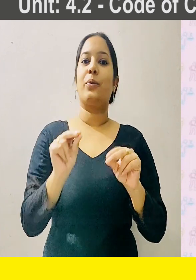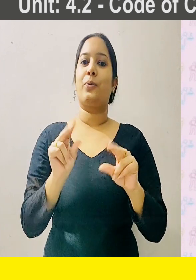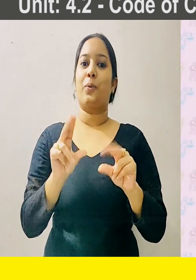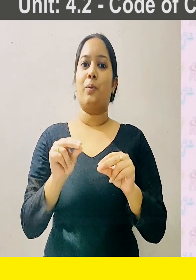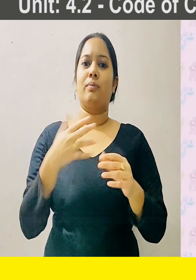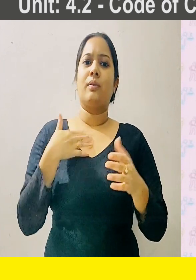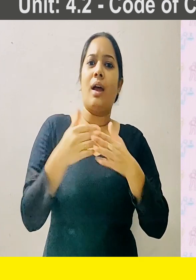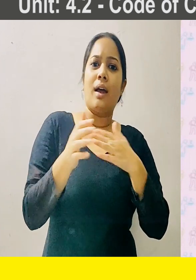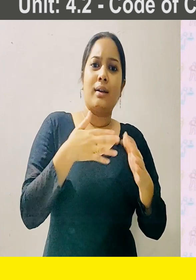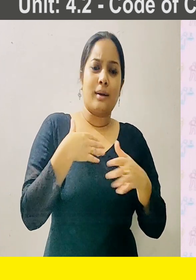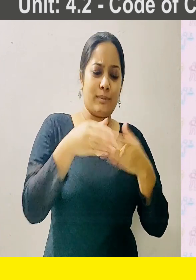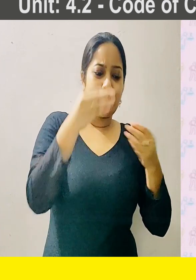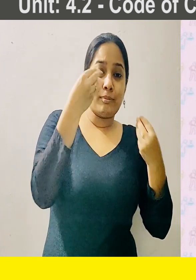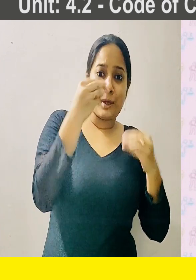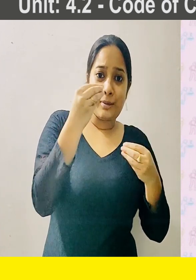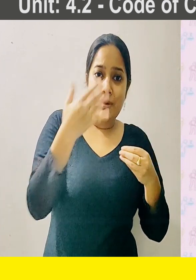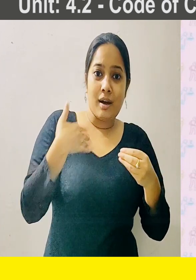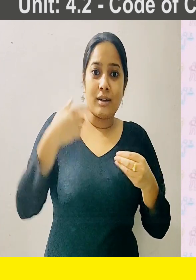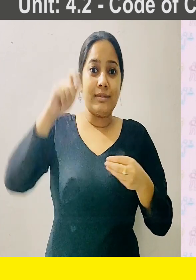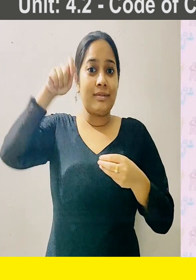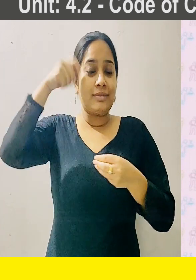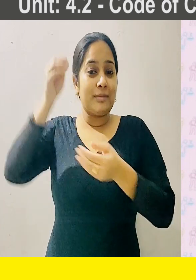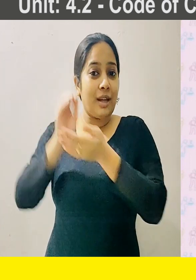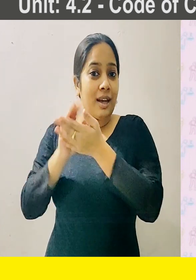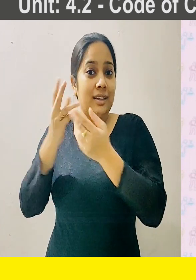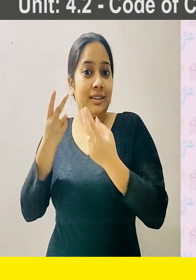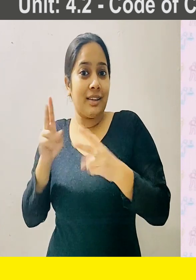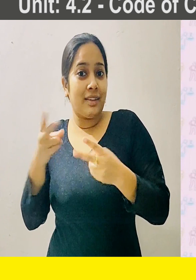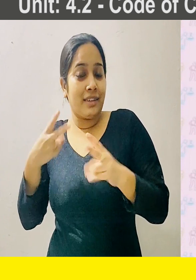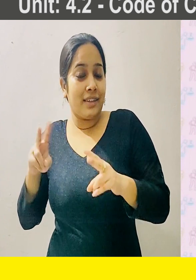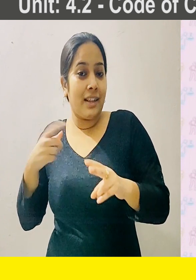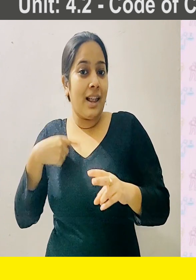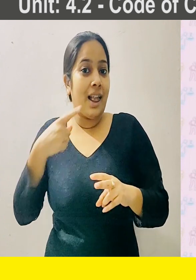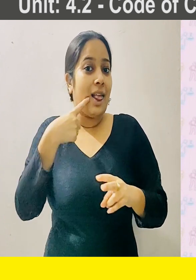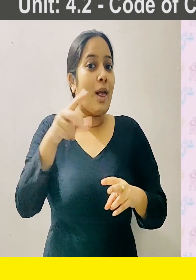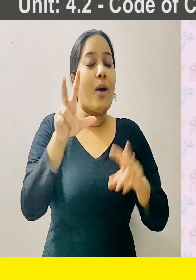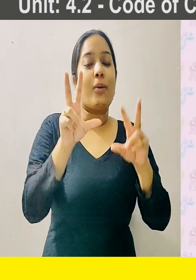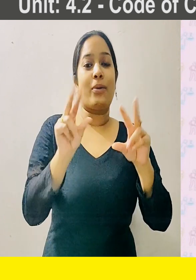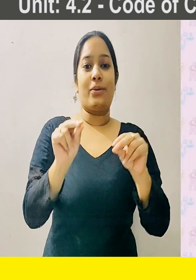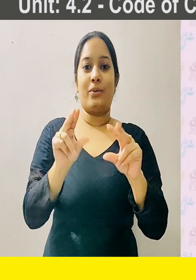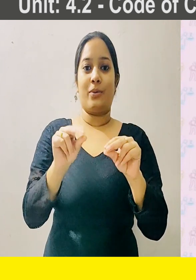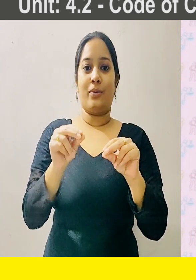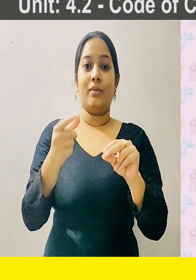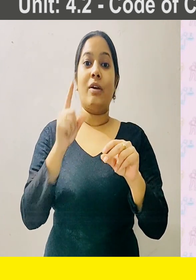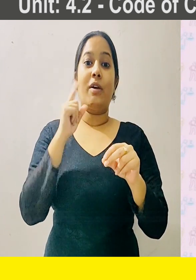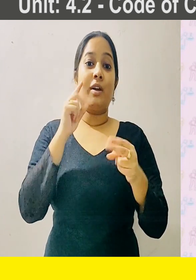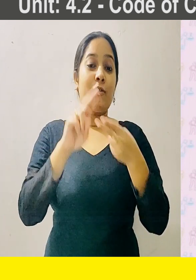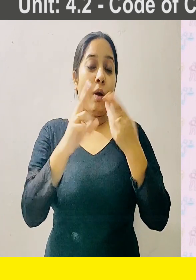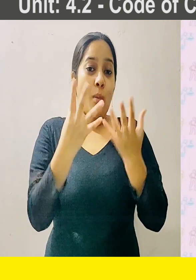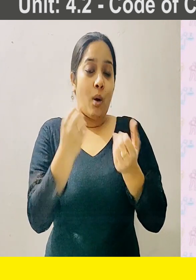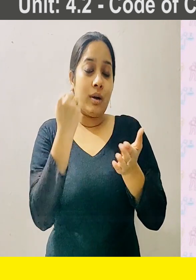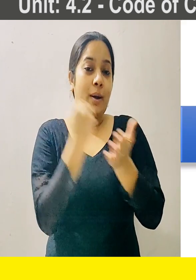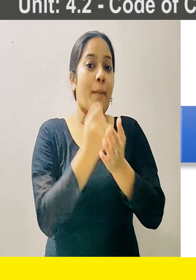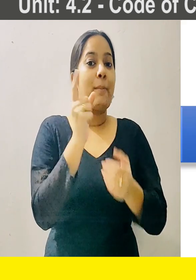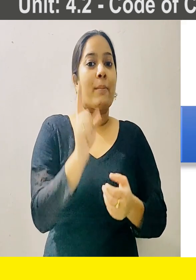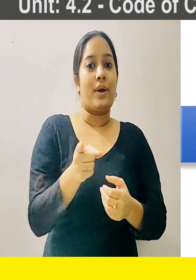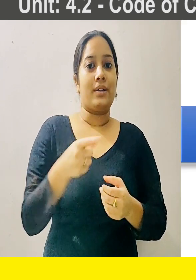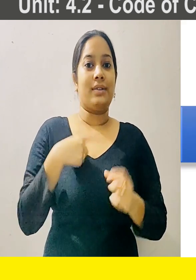in any or by any means either on paper or electronic media unless authorized.